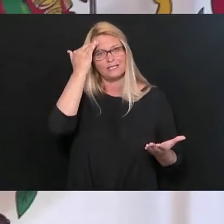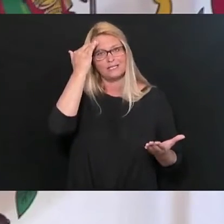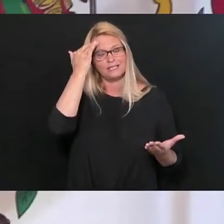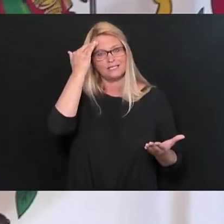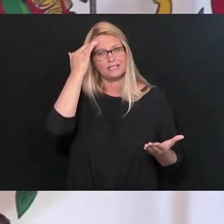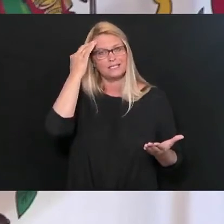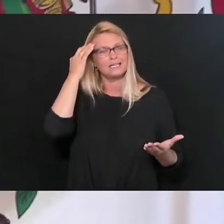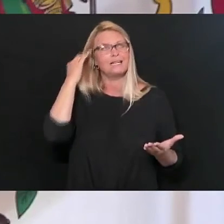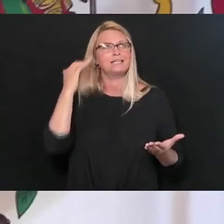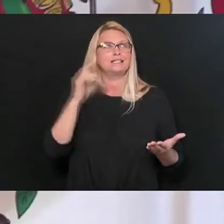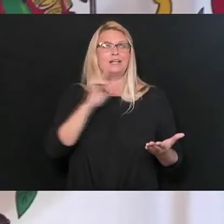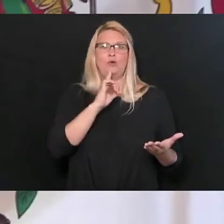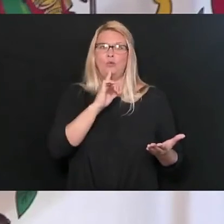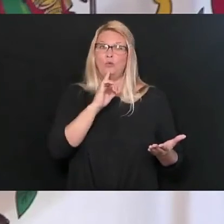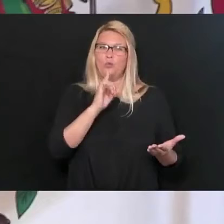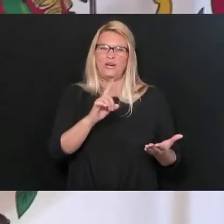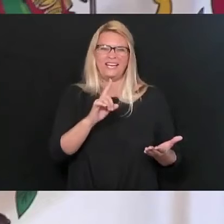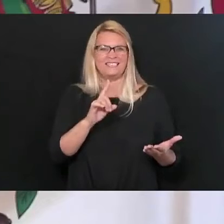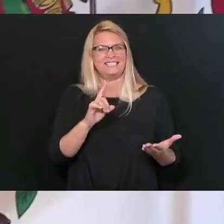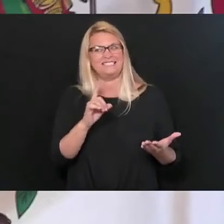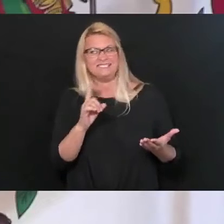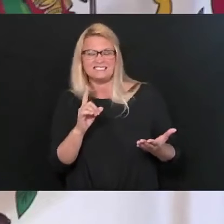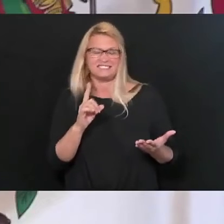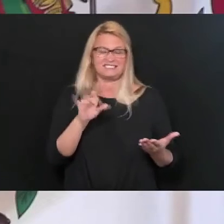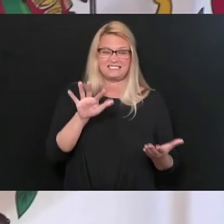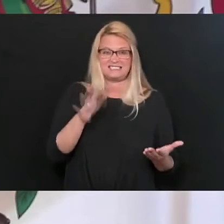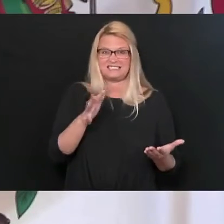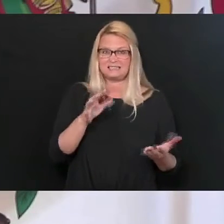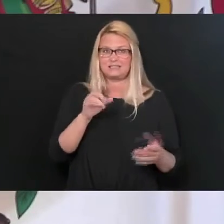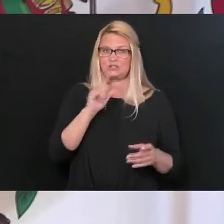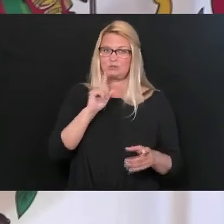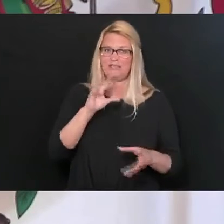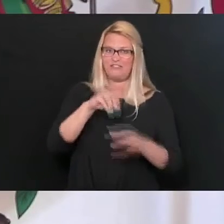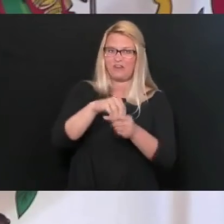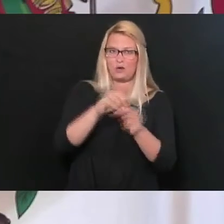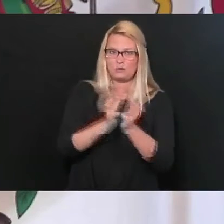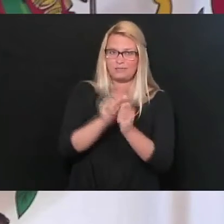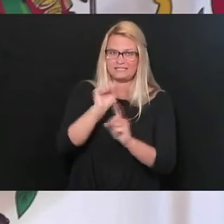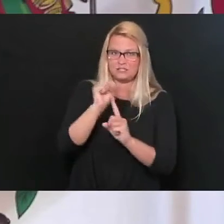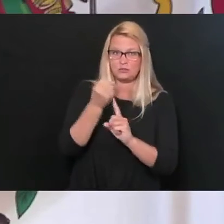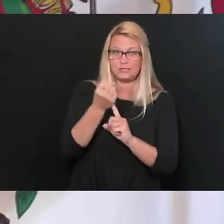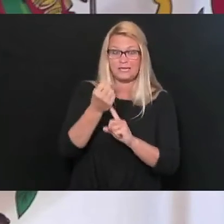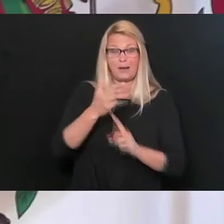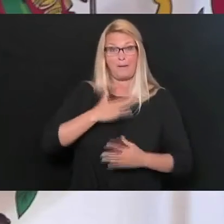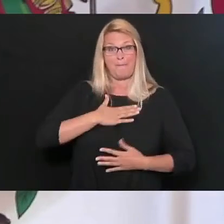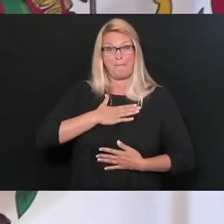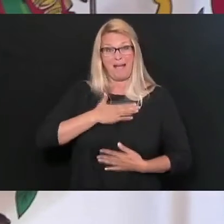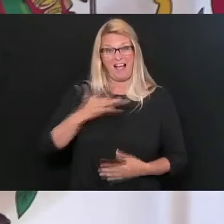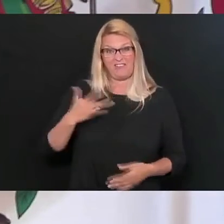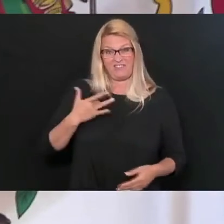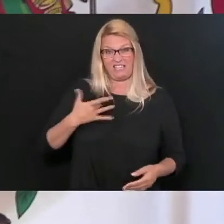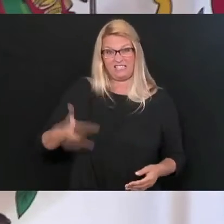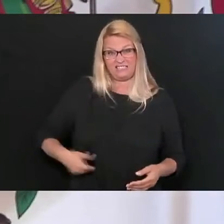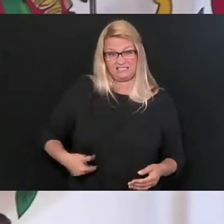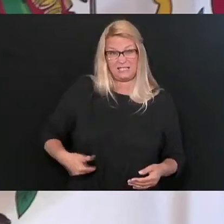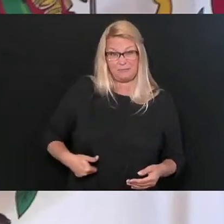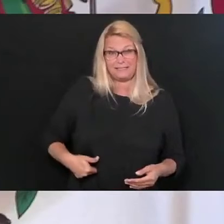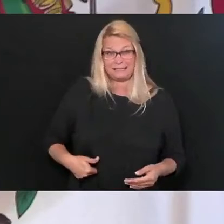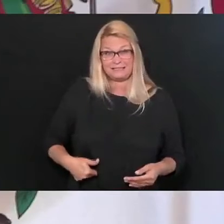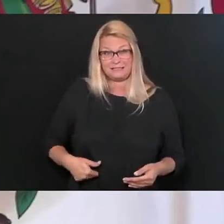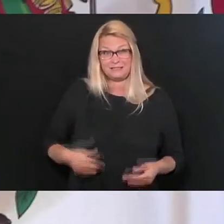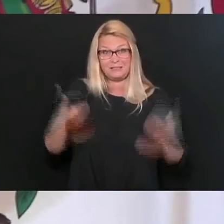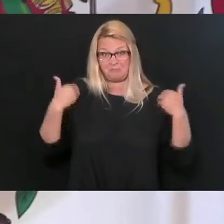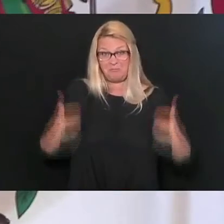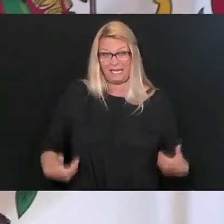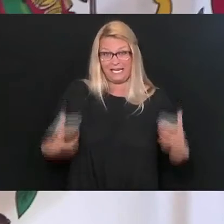headaches of getting involved, but you know, Paul, my feelings are just as simple as this. Jim